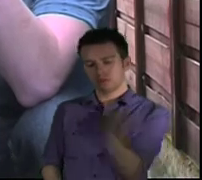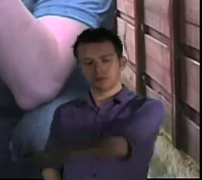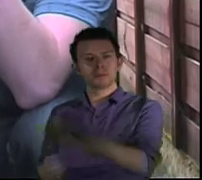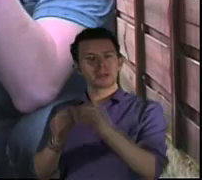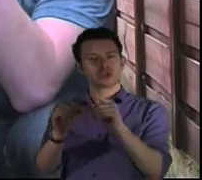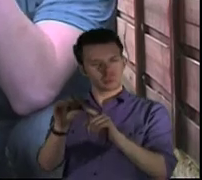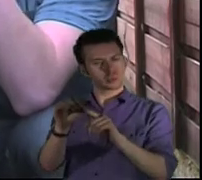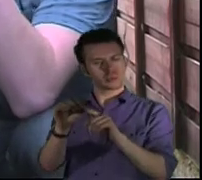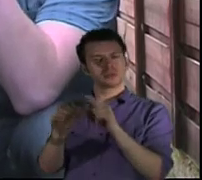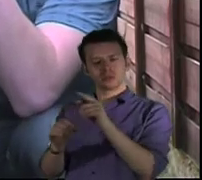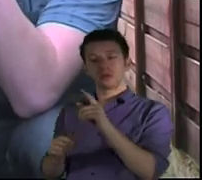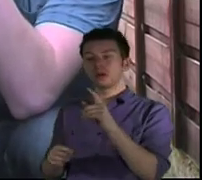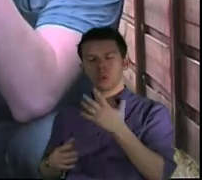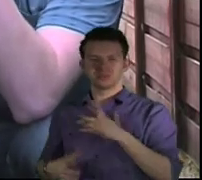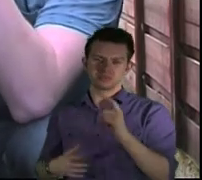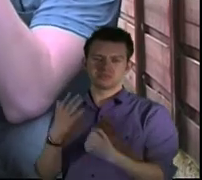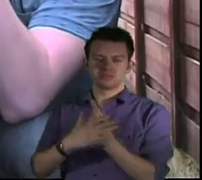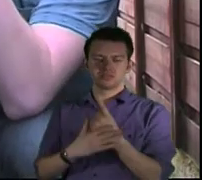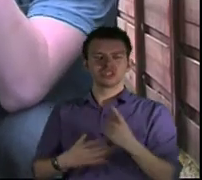Quickly now, we haven't got all day.